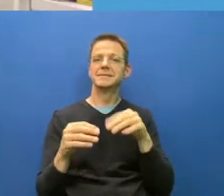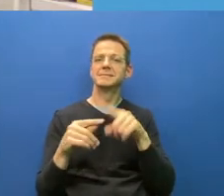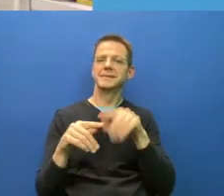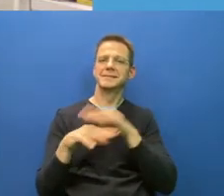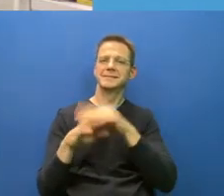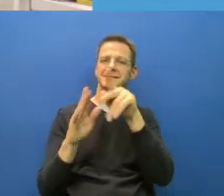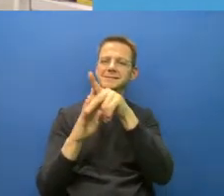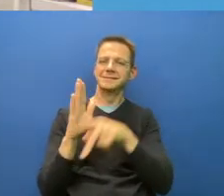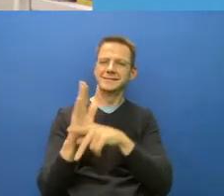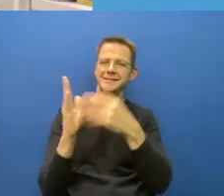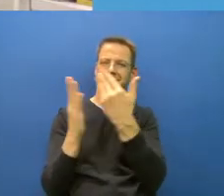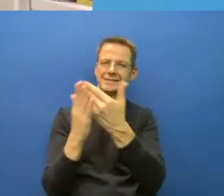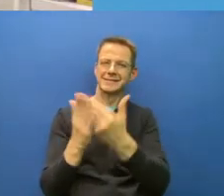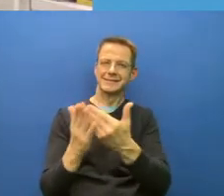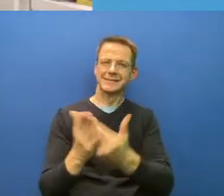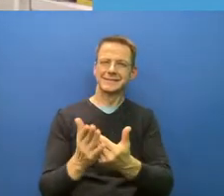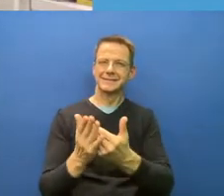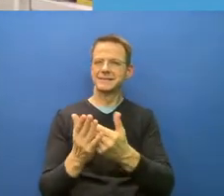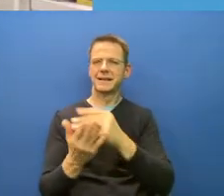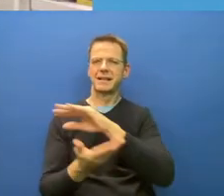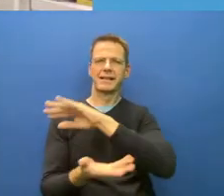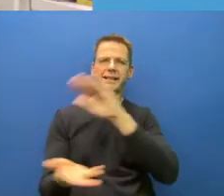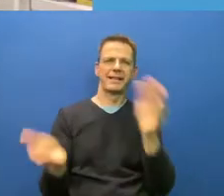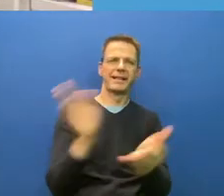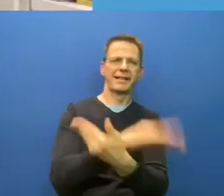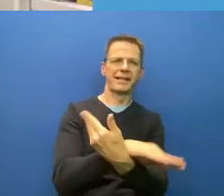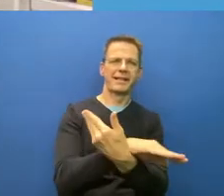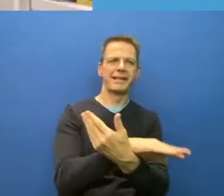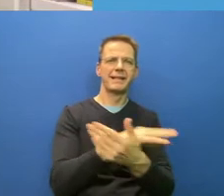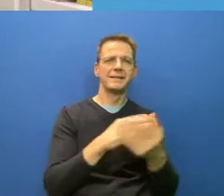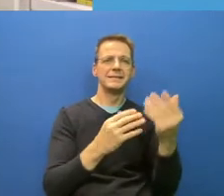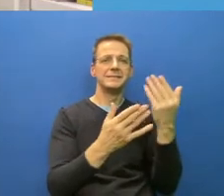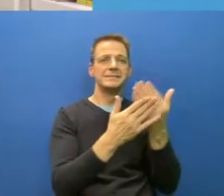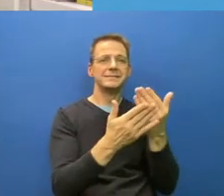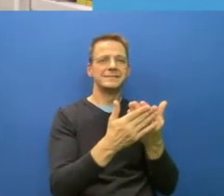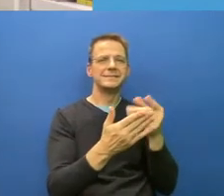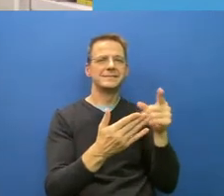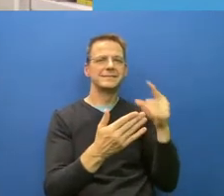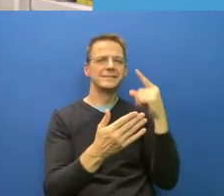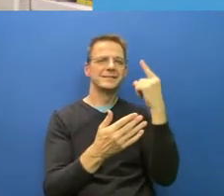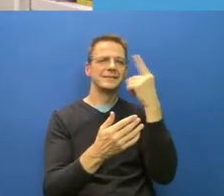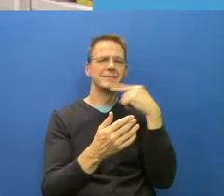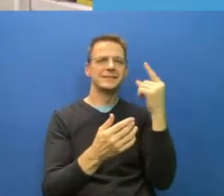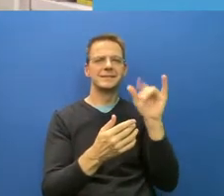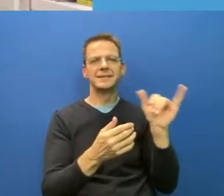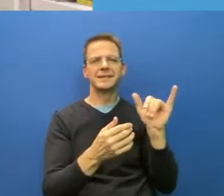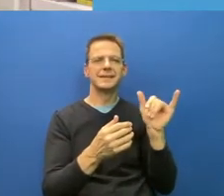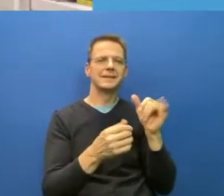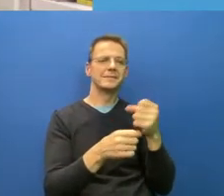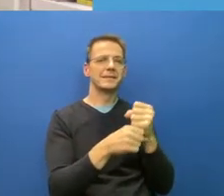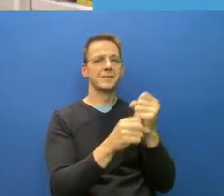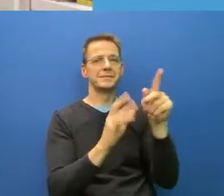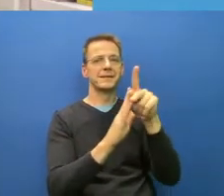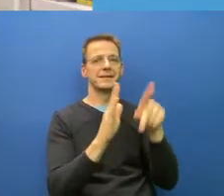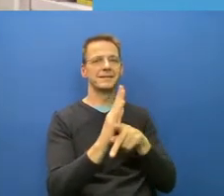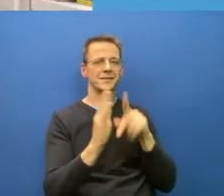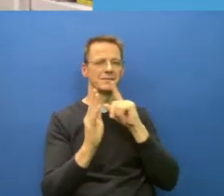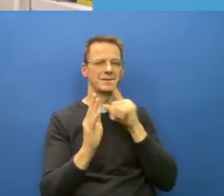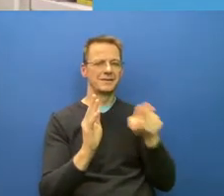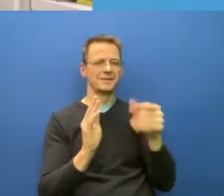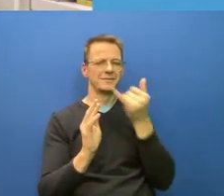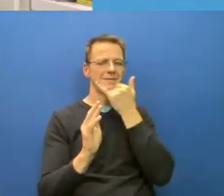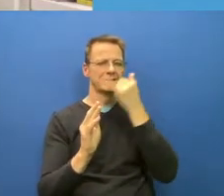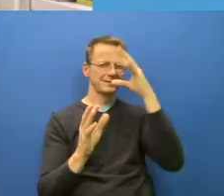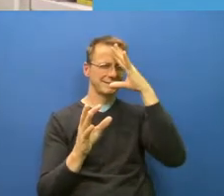wrongful government decisions. But first we have to stop and ask ourselves, whom are we talking about when we're talking